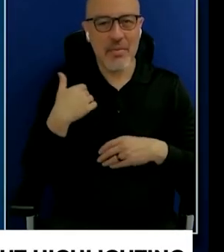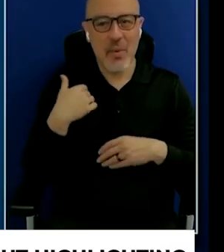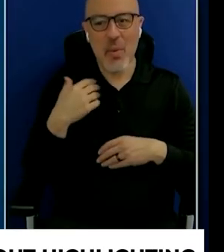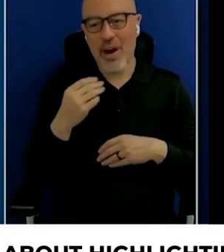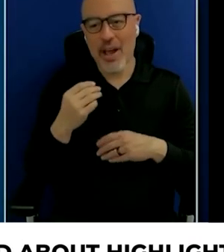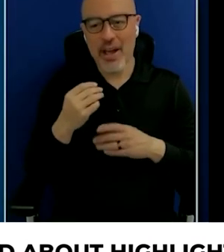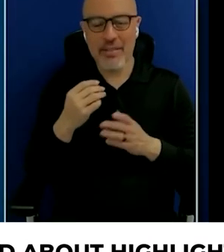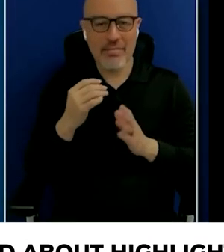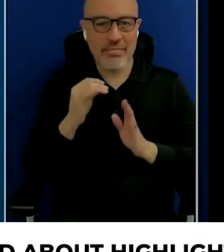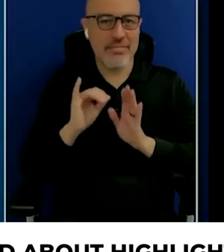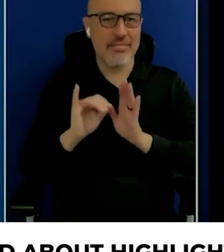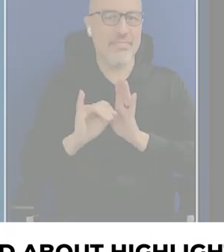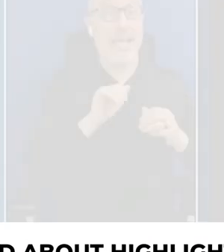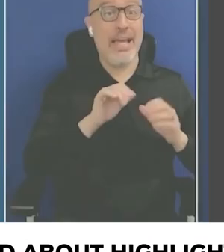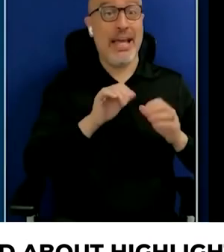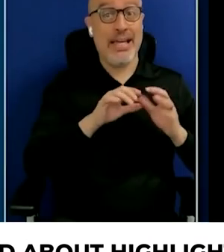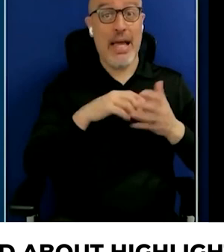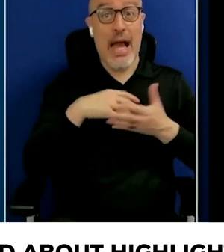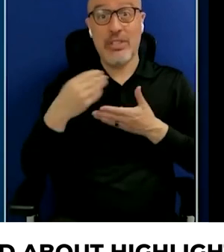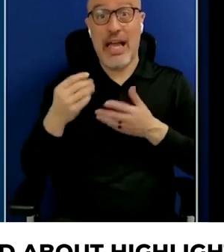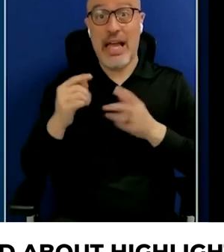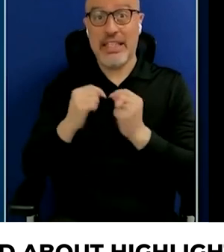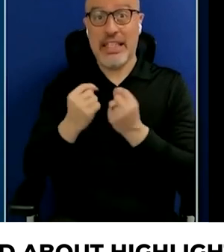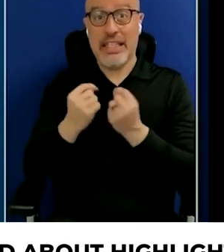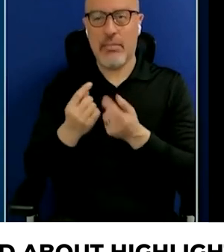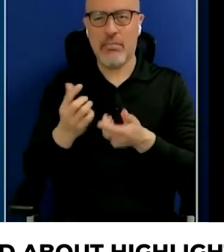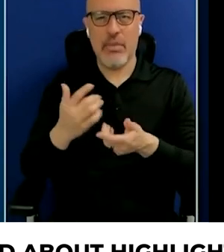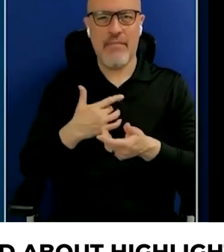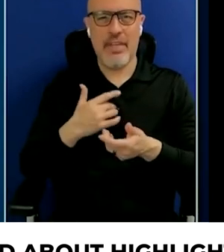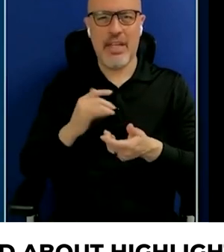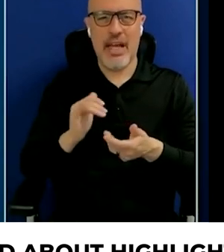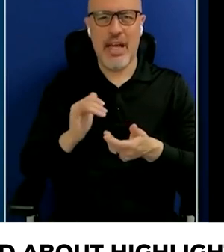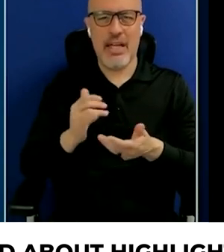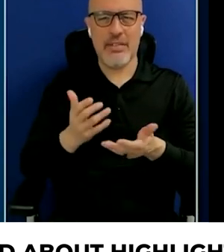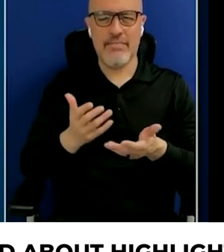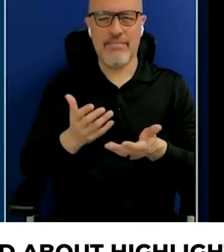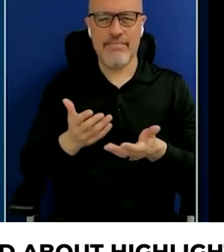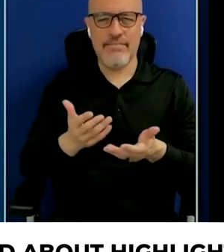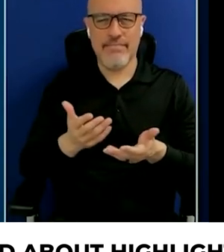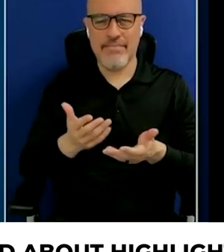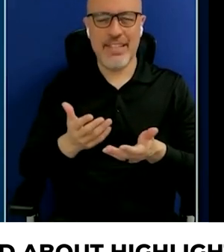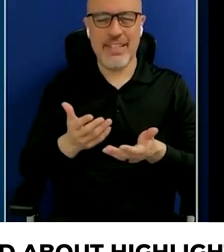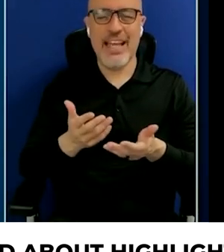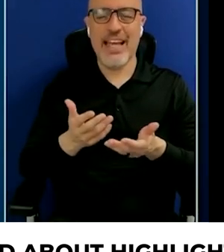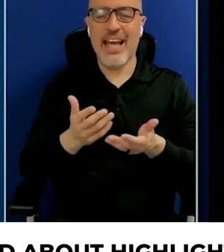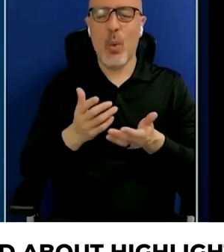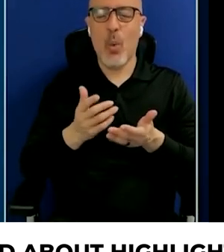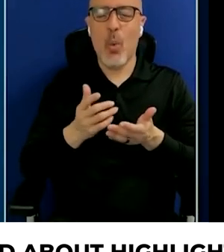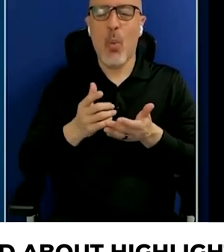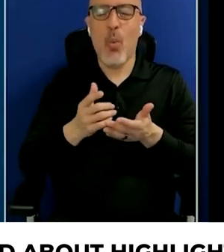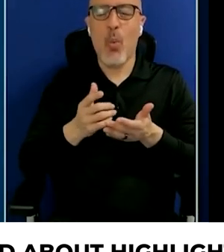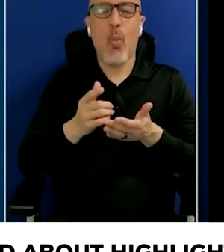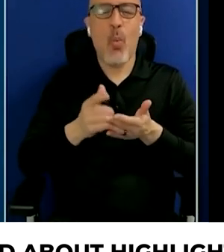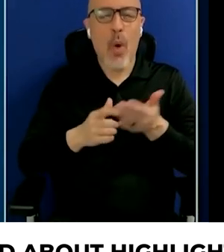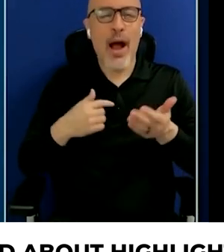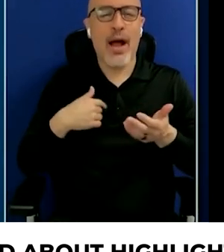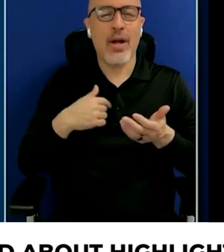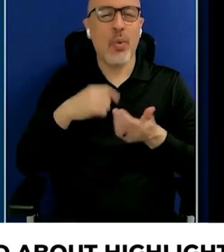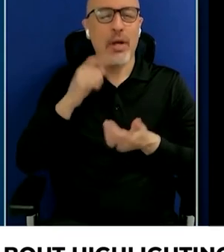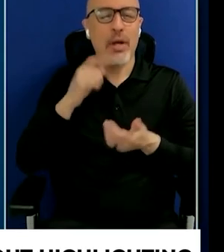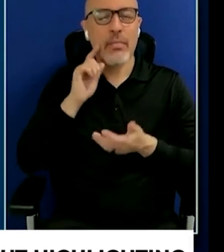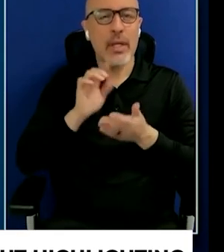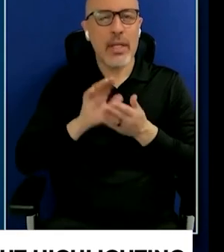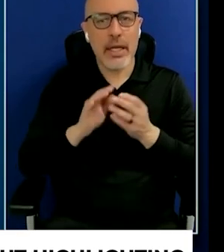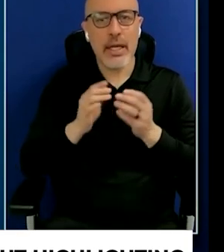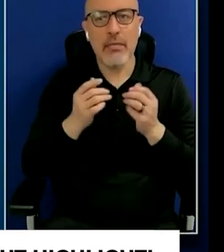as like a biromantic asexual. It feels like the things that we believe that we're trying to